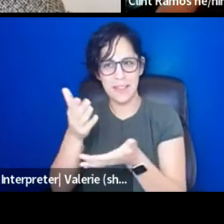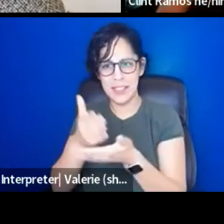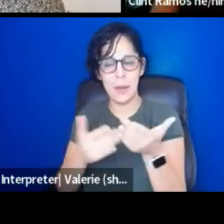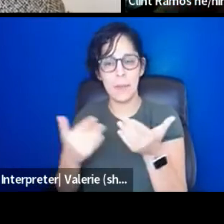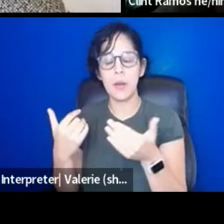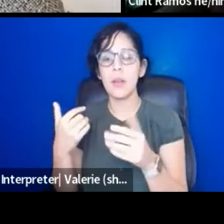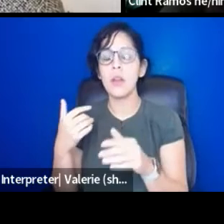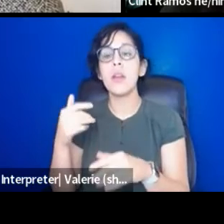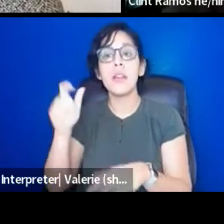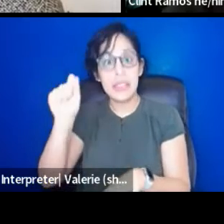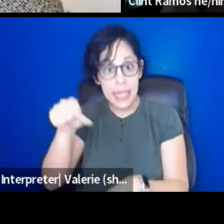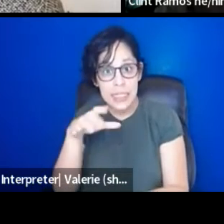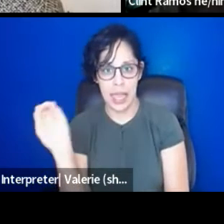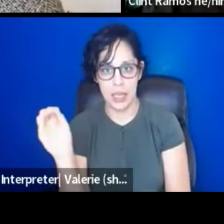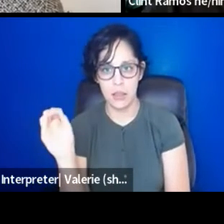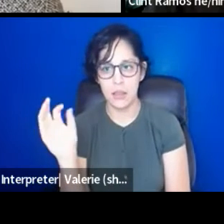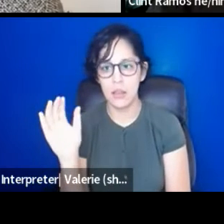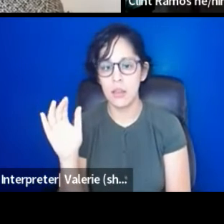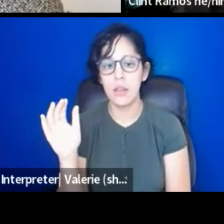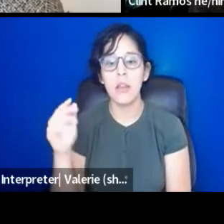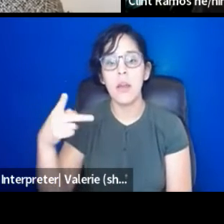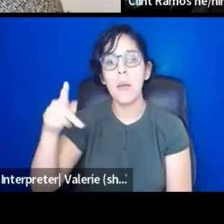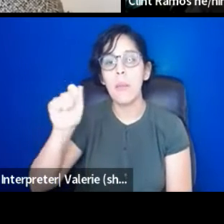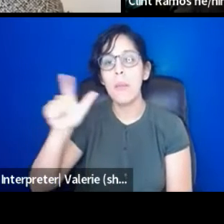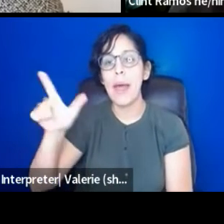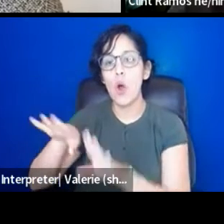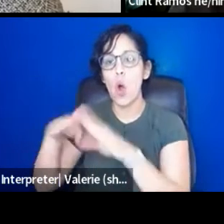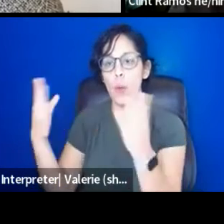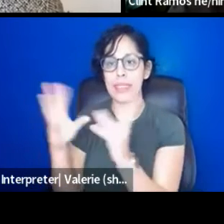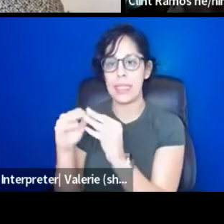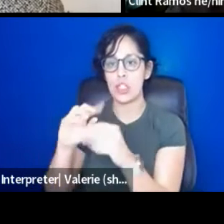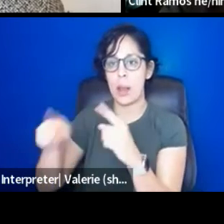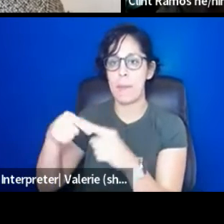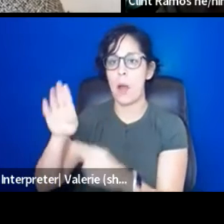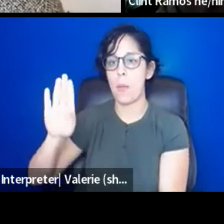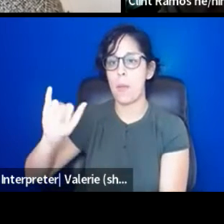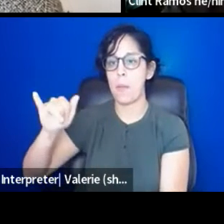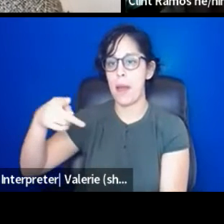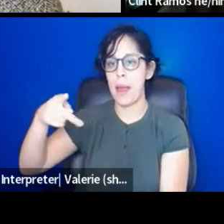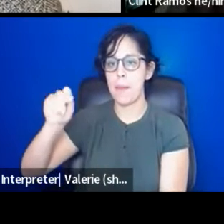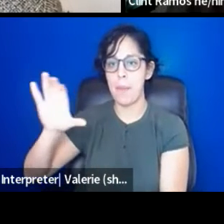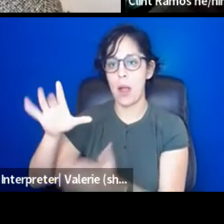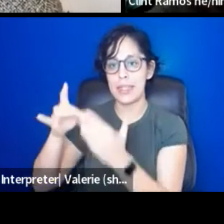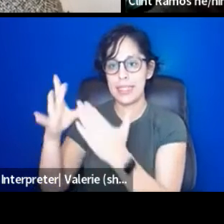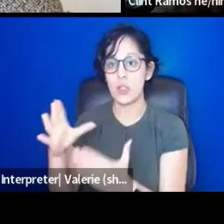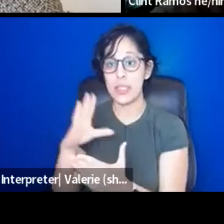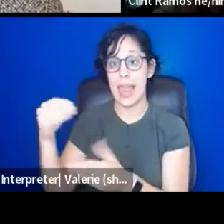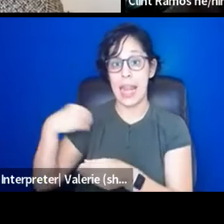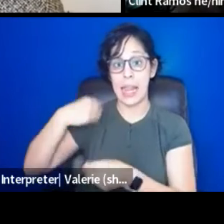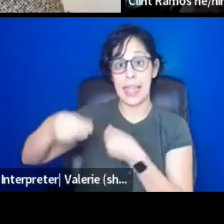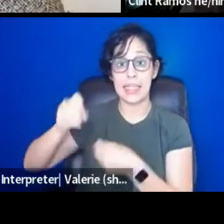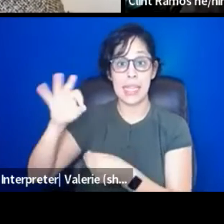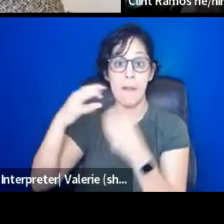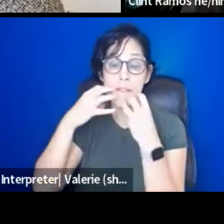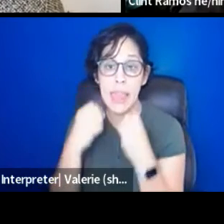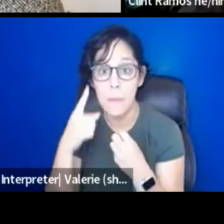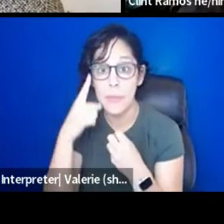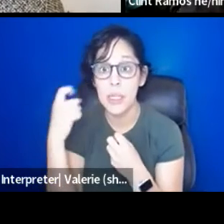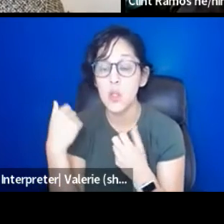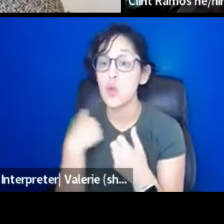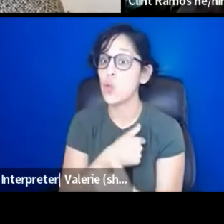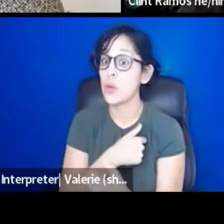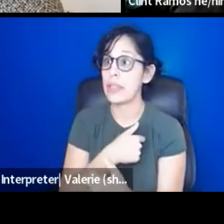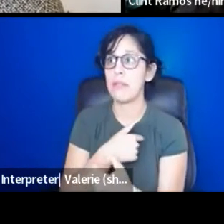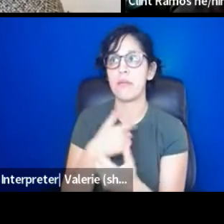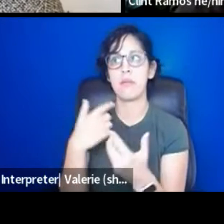Yes, and. Paul's opening session was on BIPOC leaders and a legacy of care. Because we have, we've been